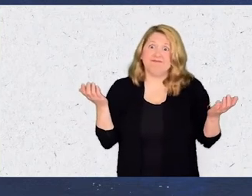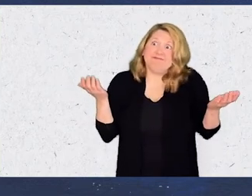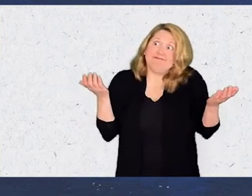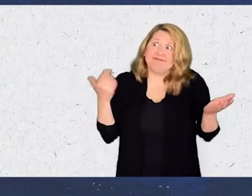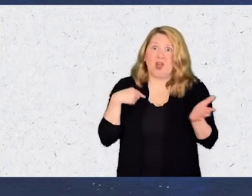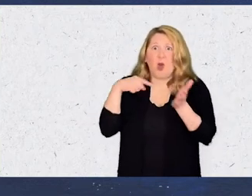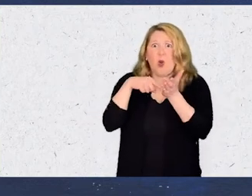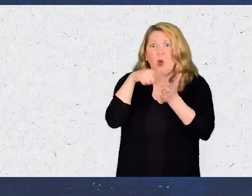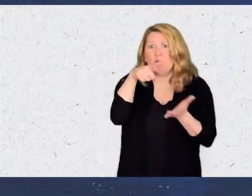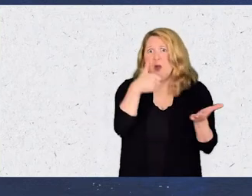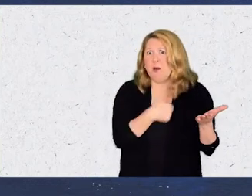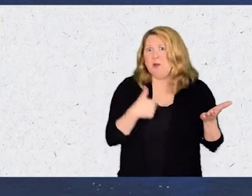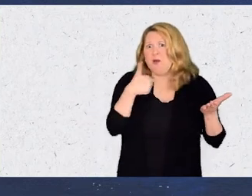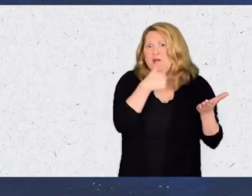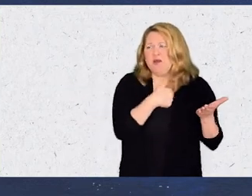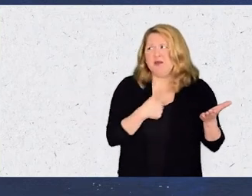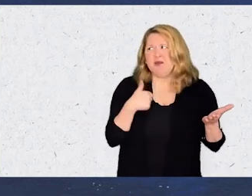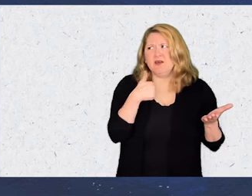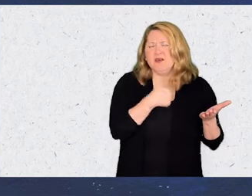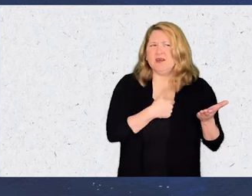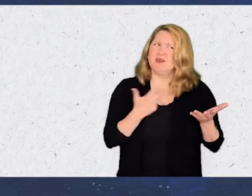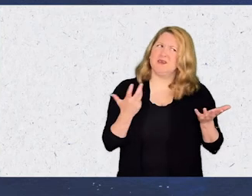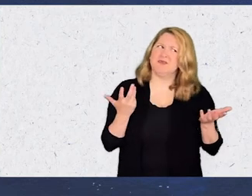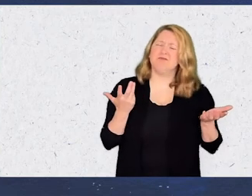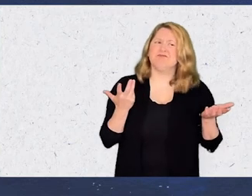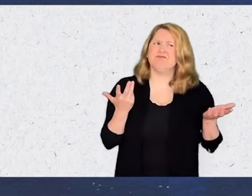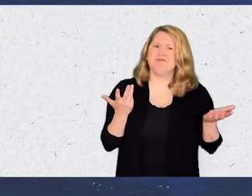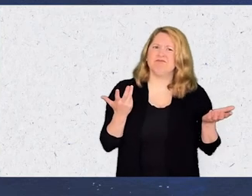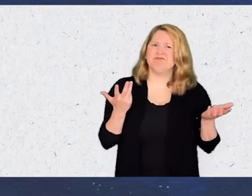I owe you an apology